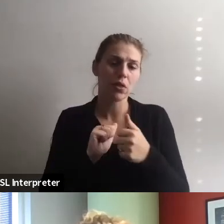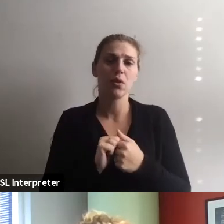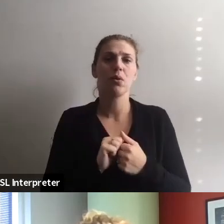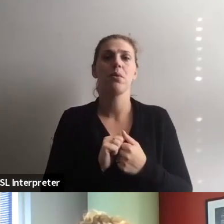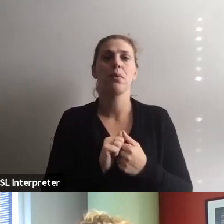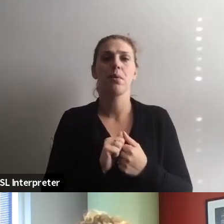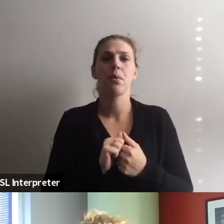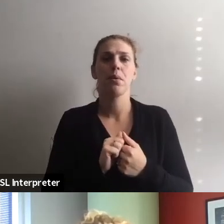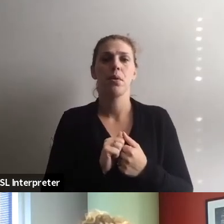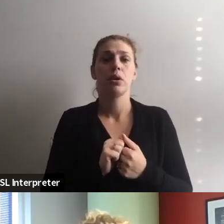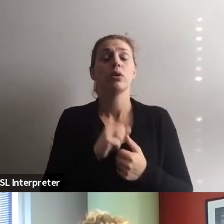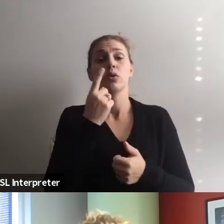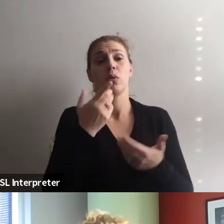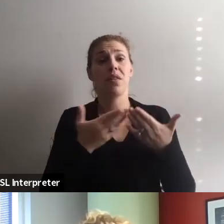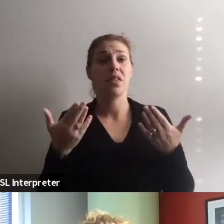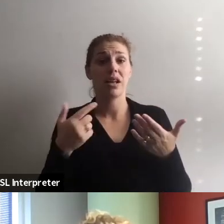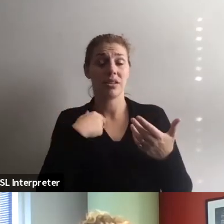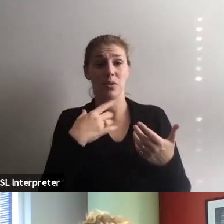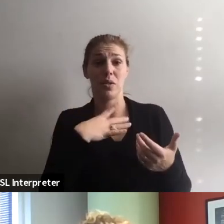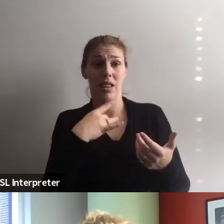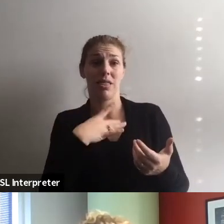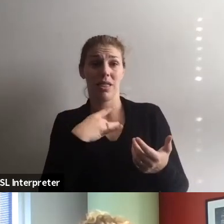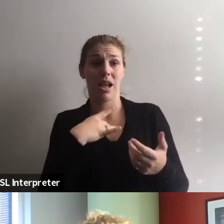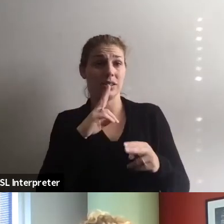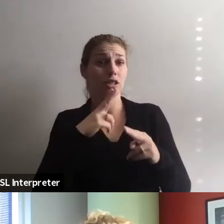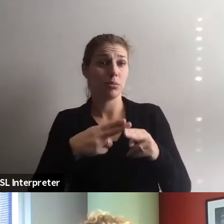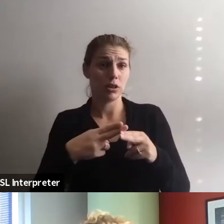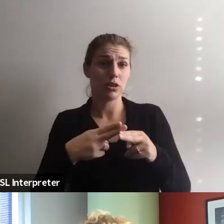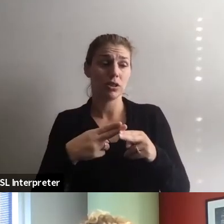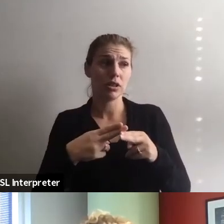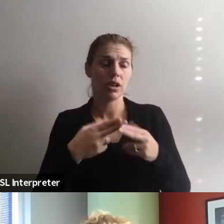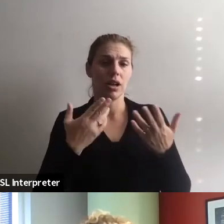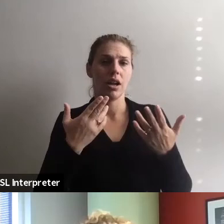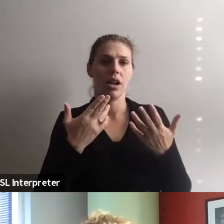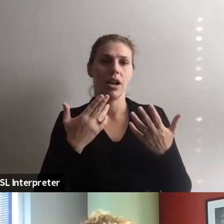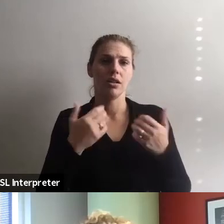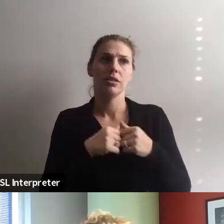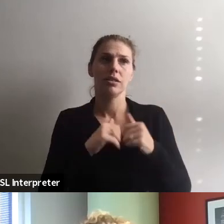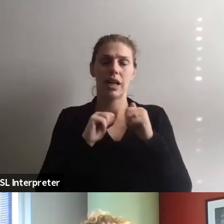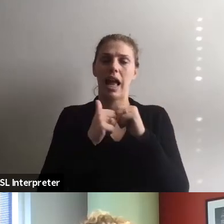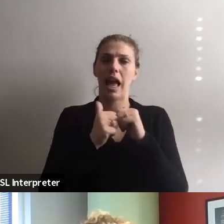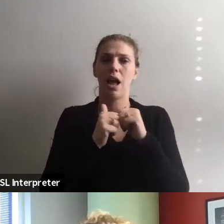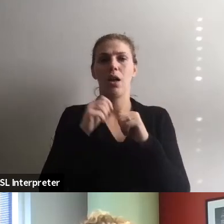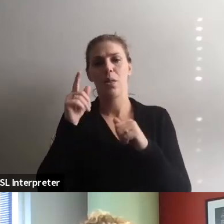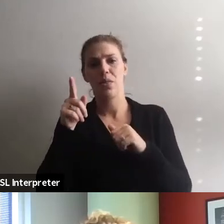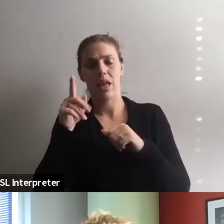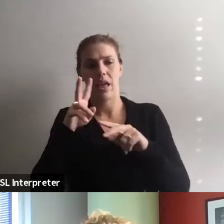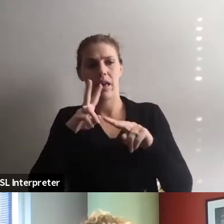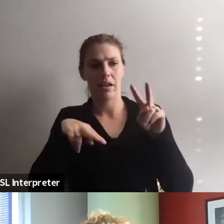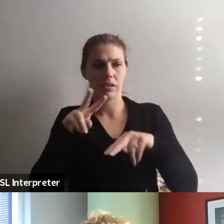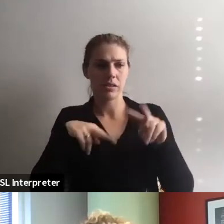one of the things that I like to mention is that how they are looking into